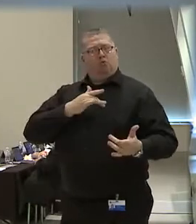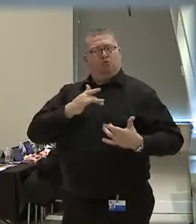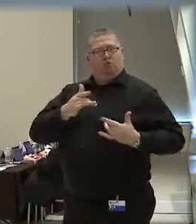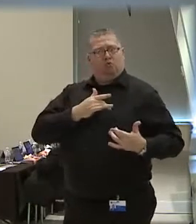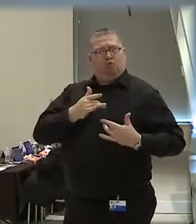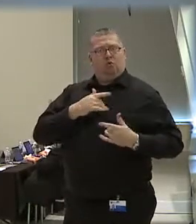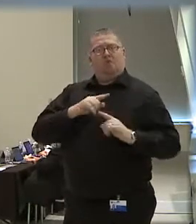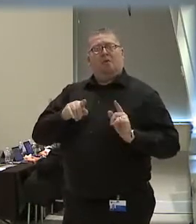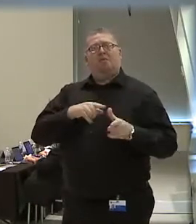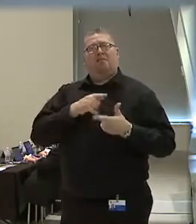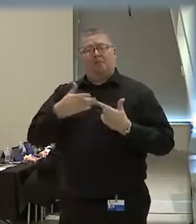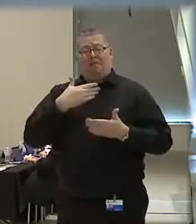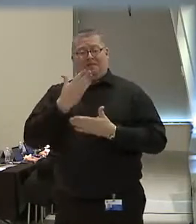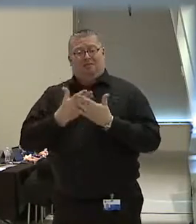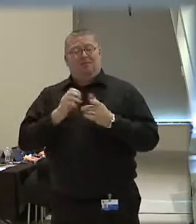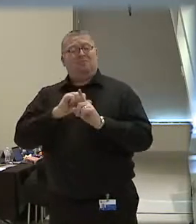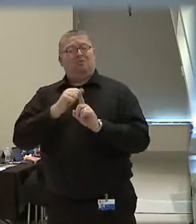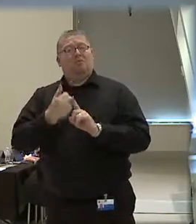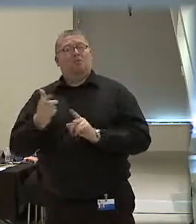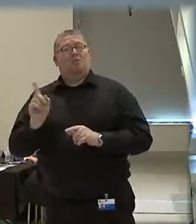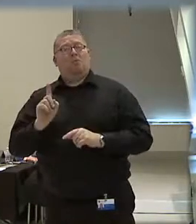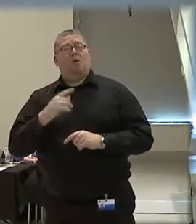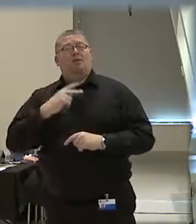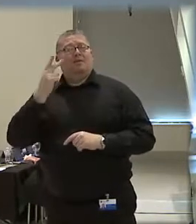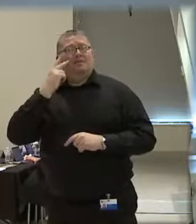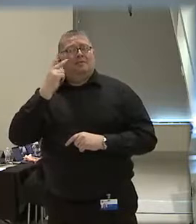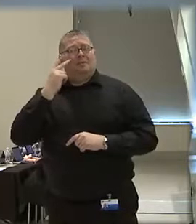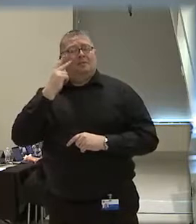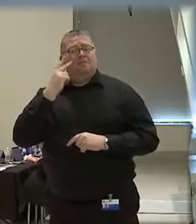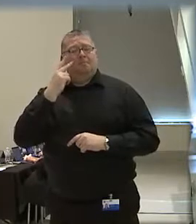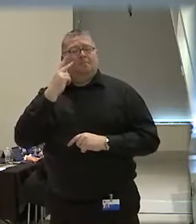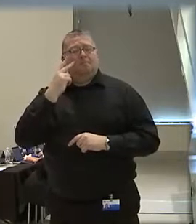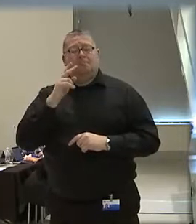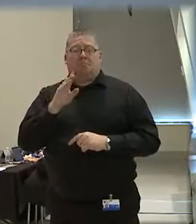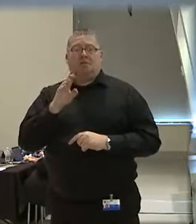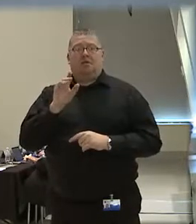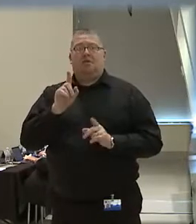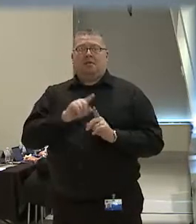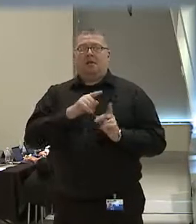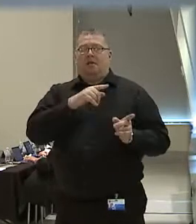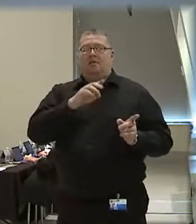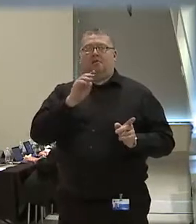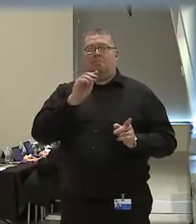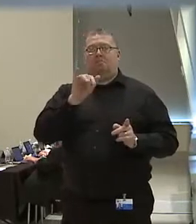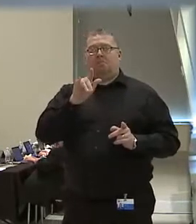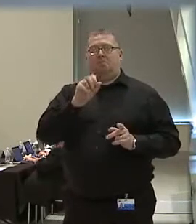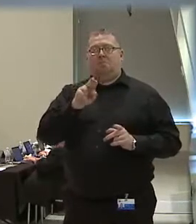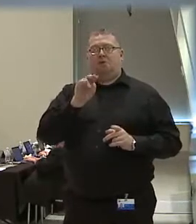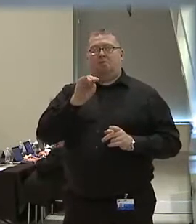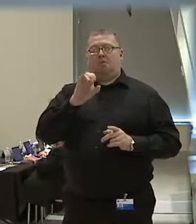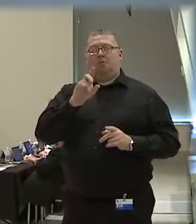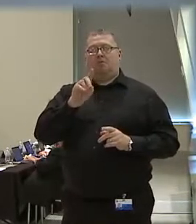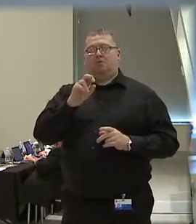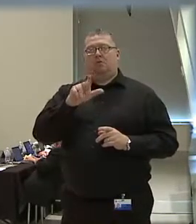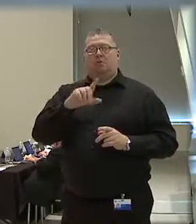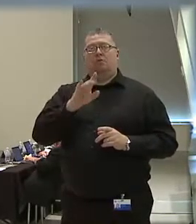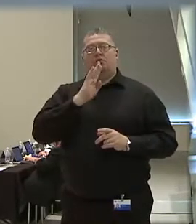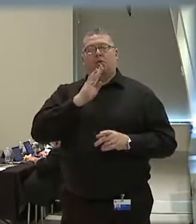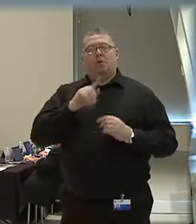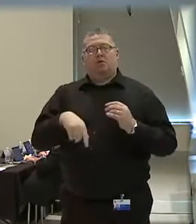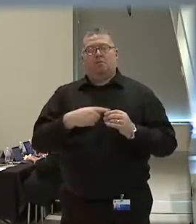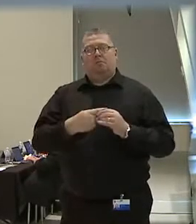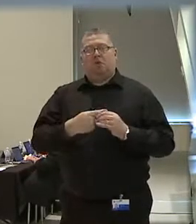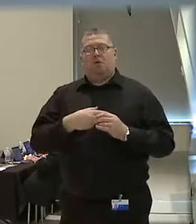you have instances where, such as Major McDonald talked about, oftentimes you interact with people who